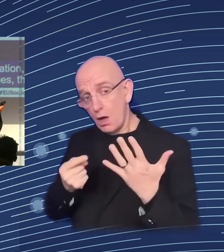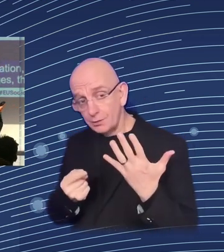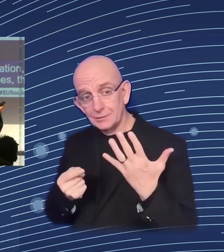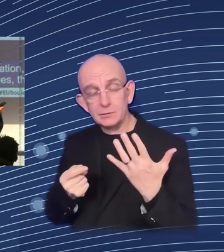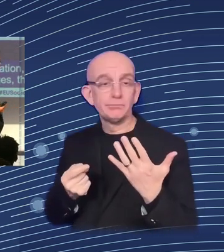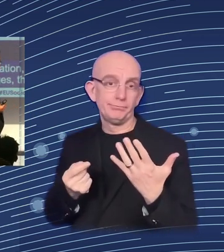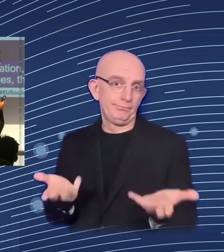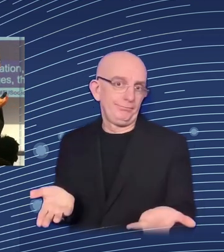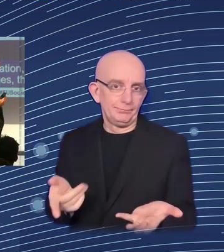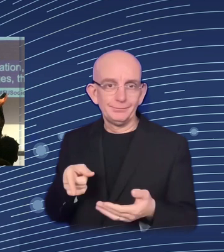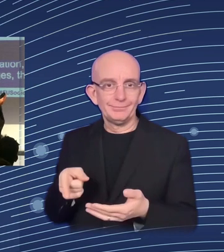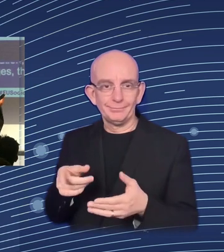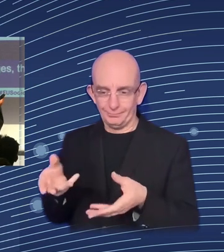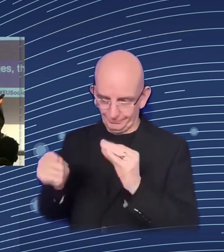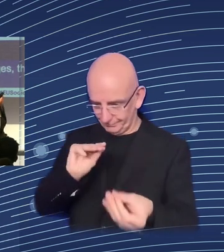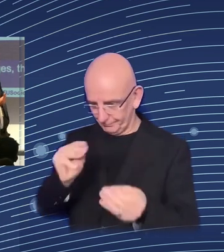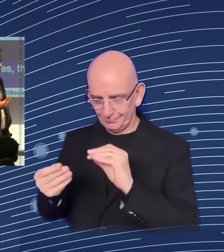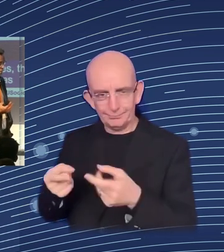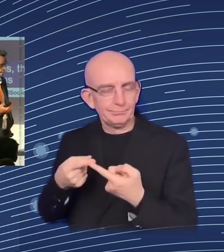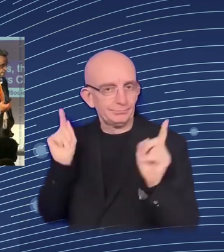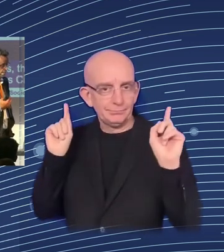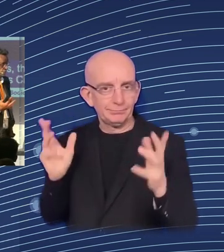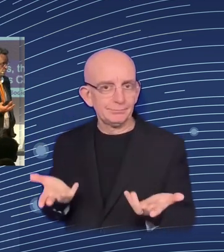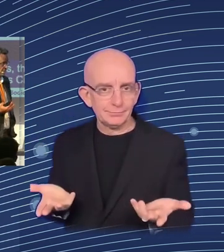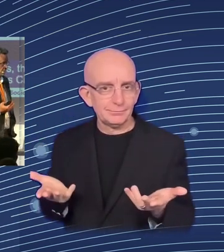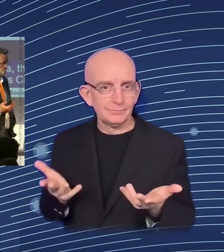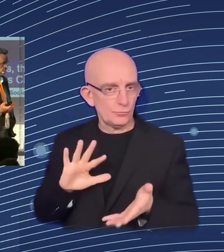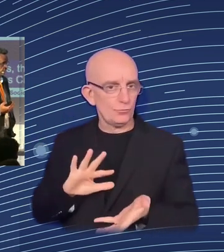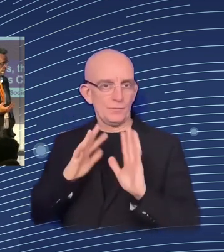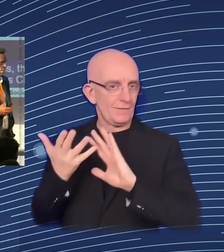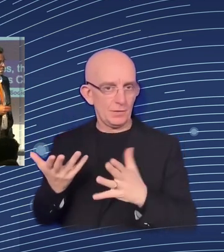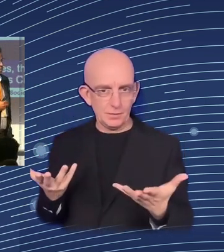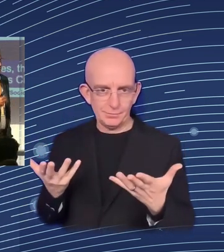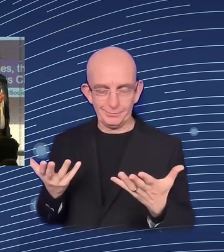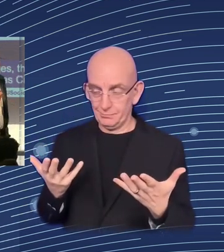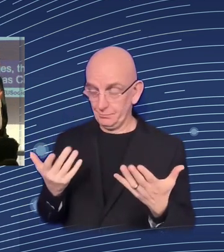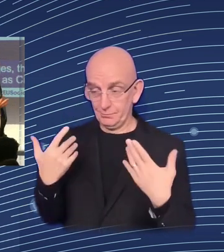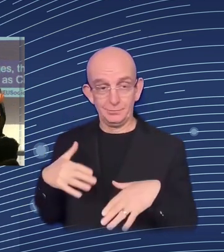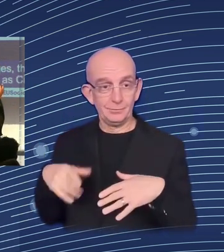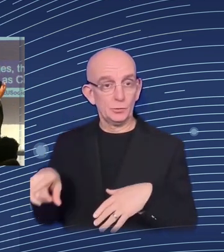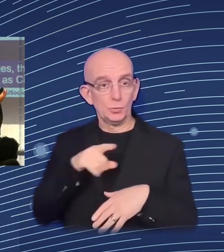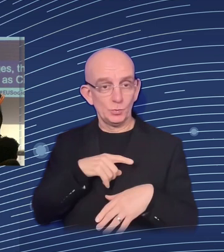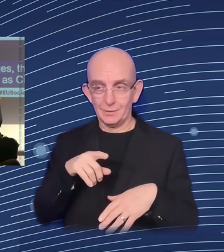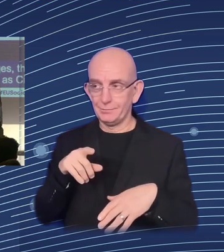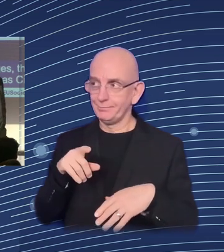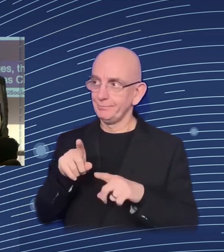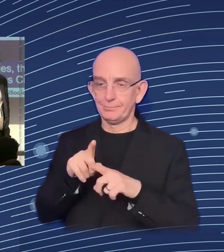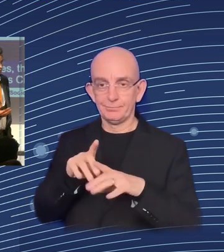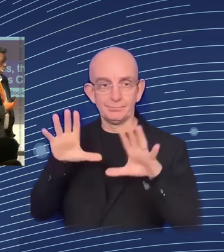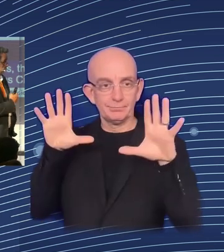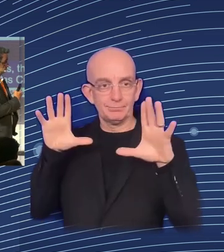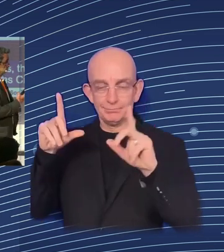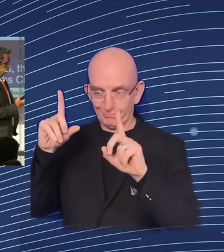was explaining. But we know that these are going to have major implications. However, the nature of the policy